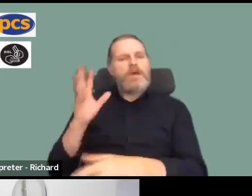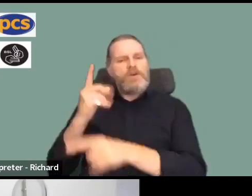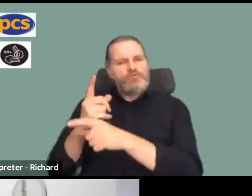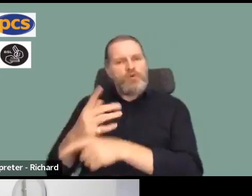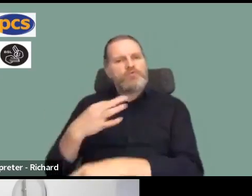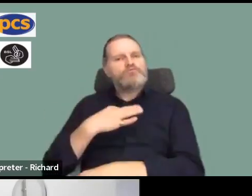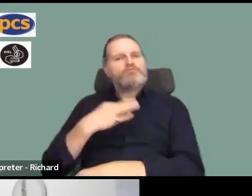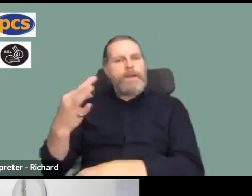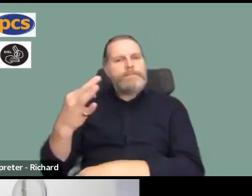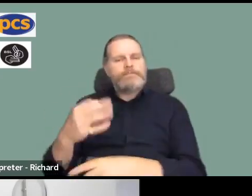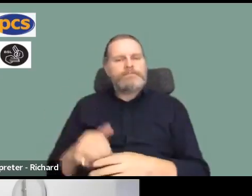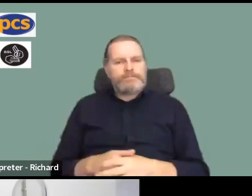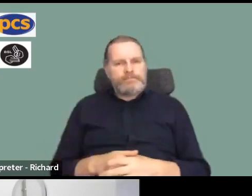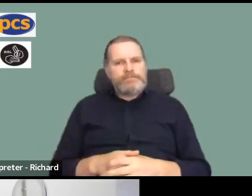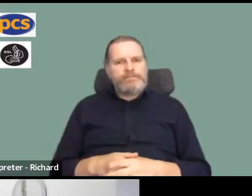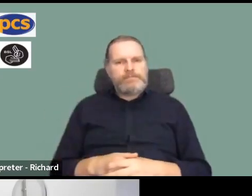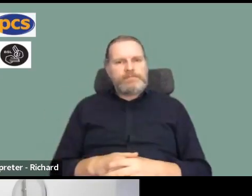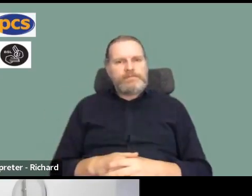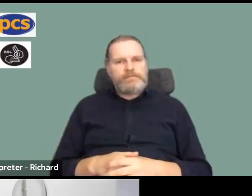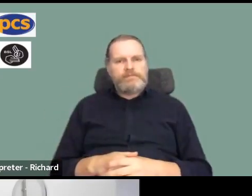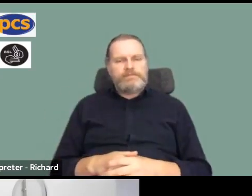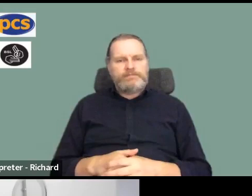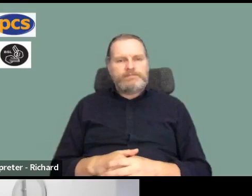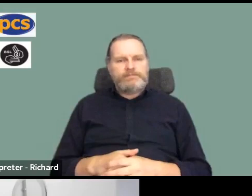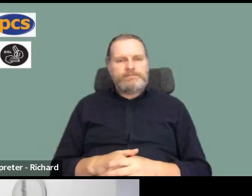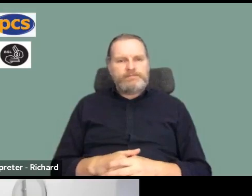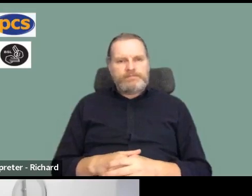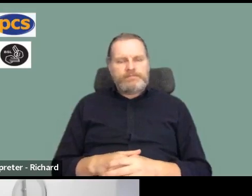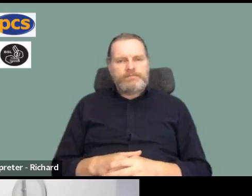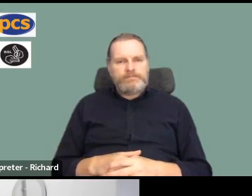can also be balloted where that can be done.